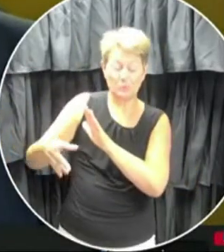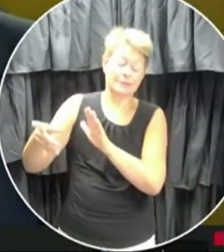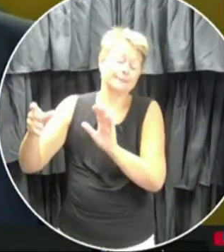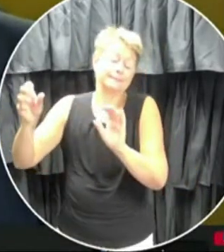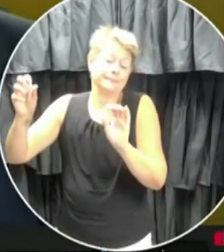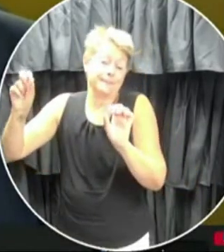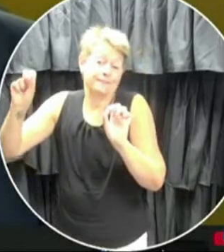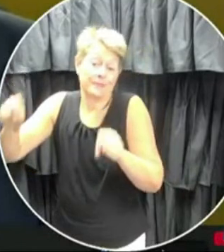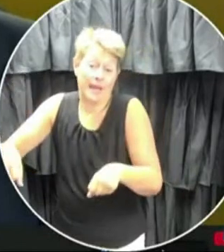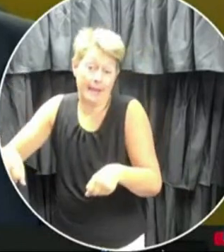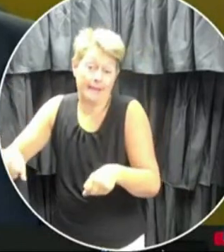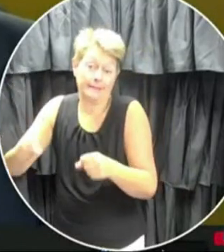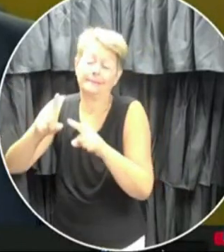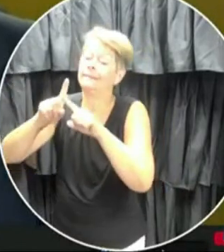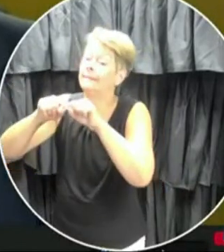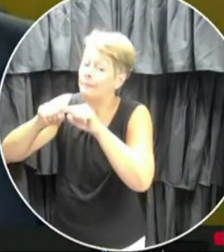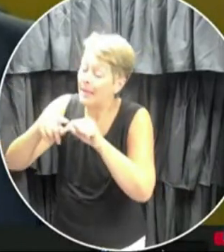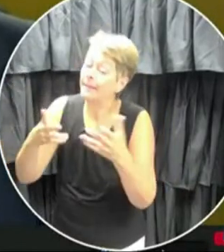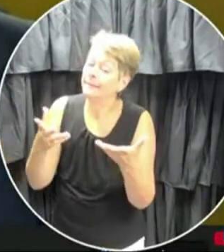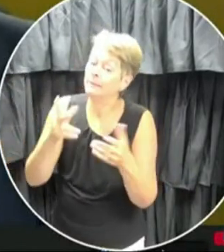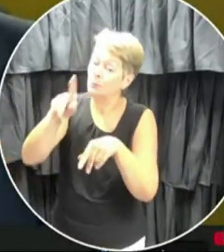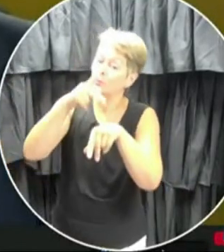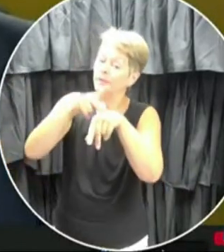the flexible footprint in their building.